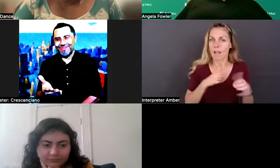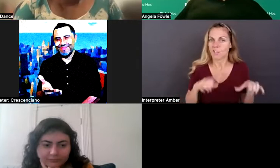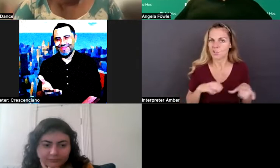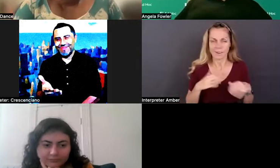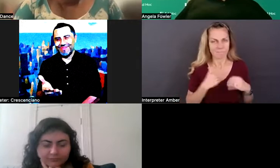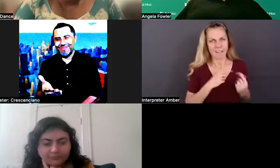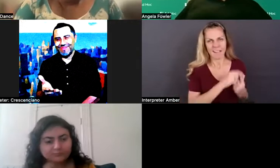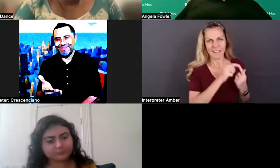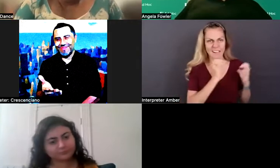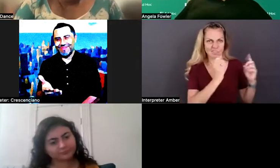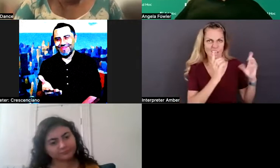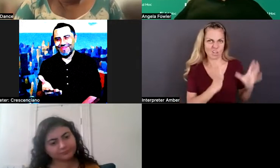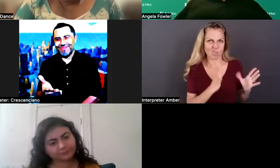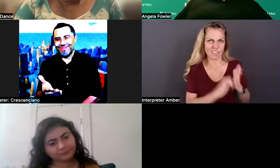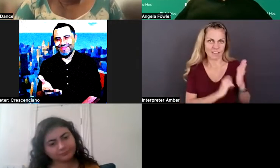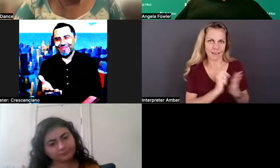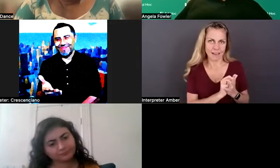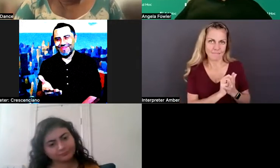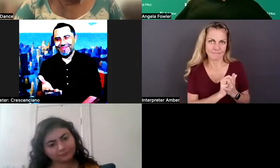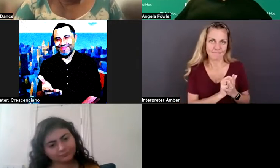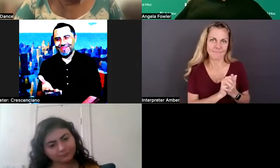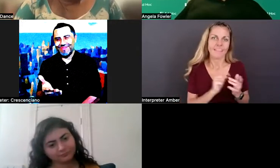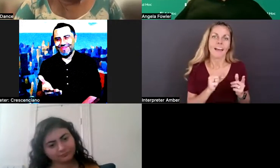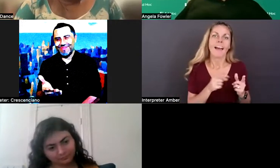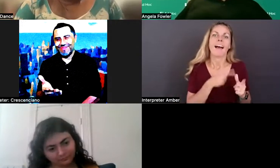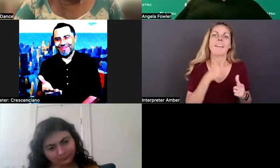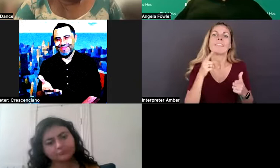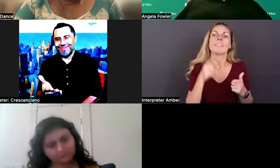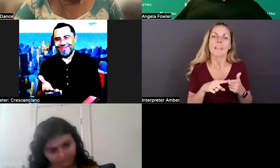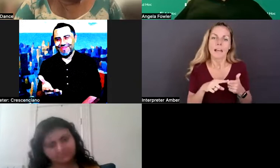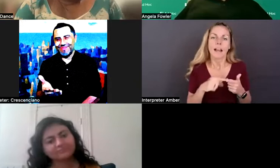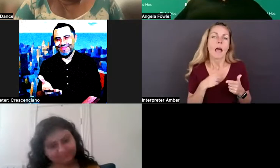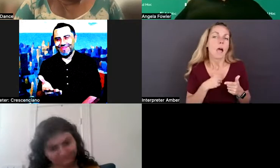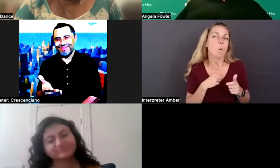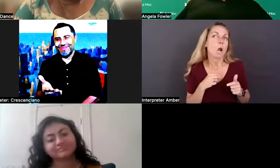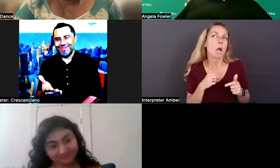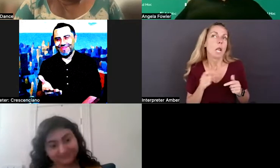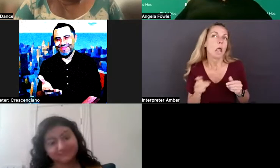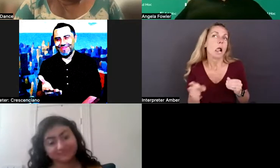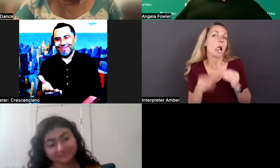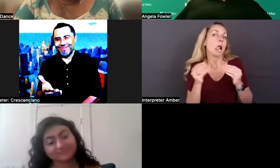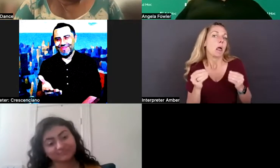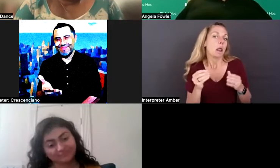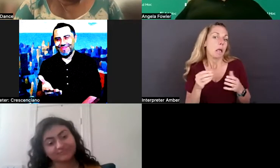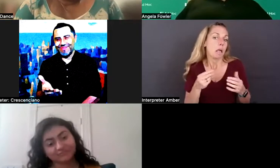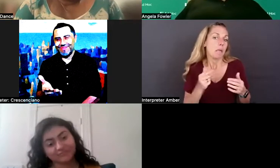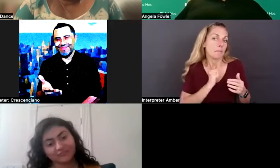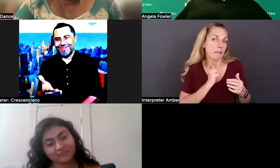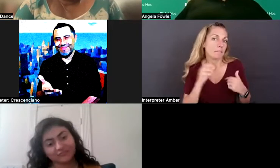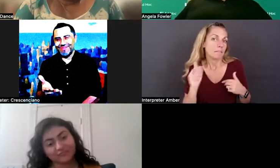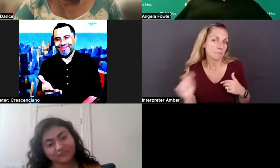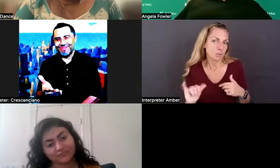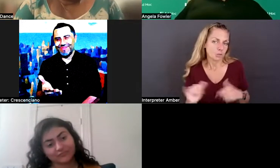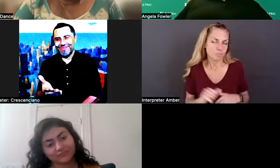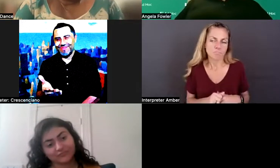and I would fuse in the fact that I also have a disability. What that does, or what